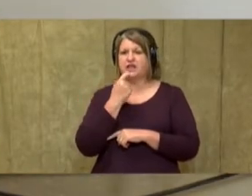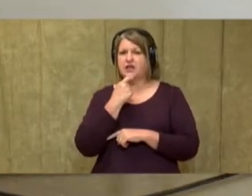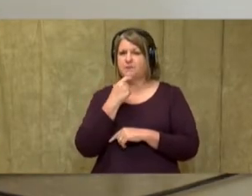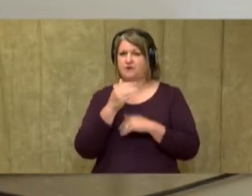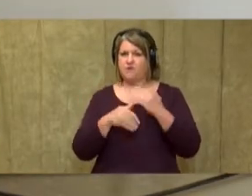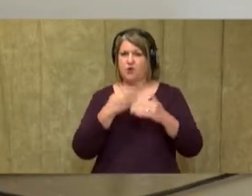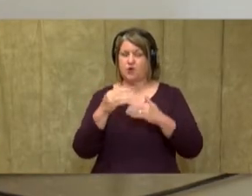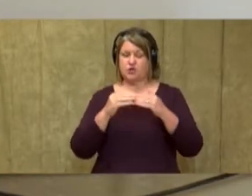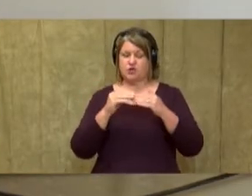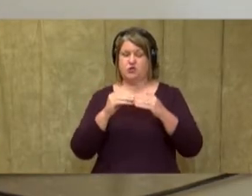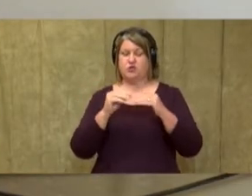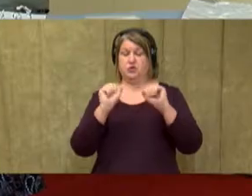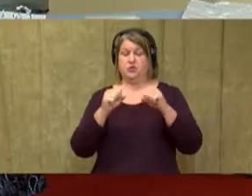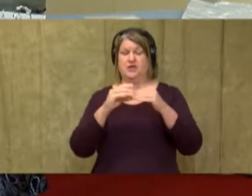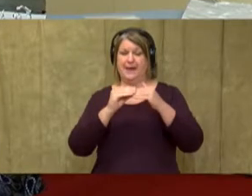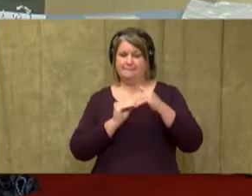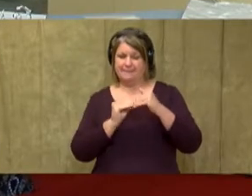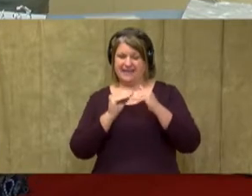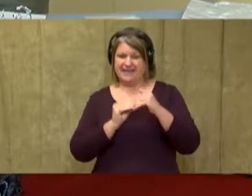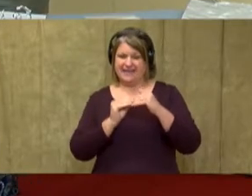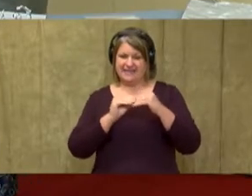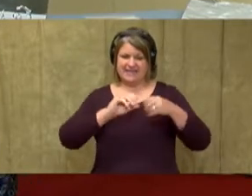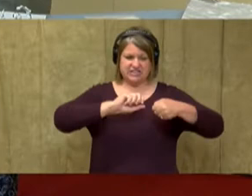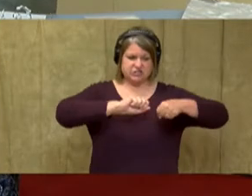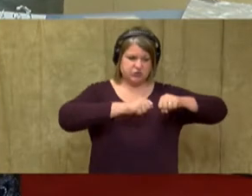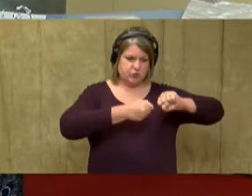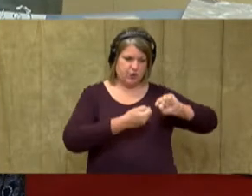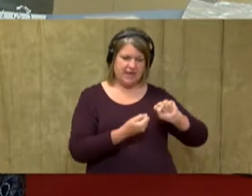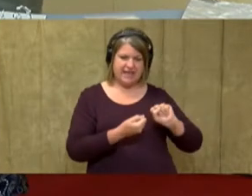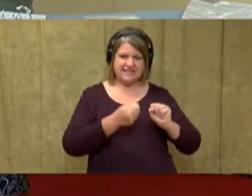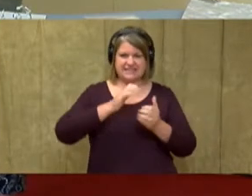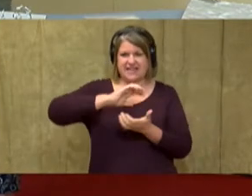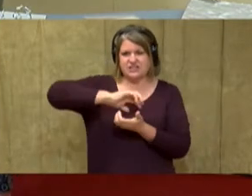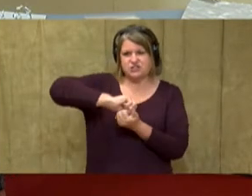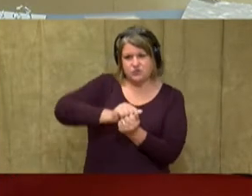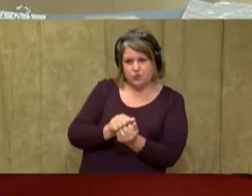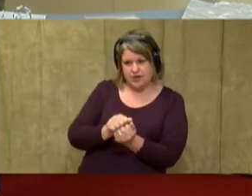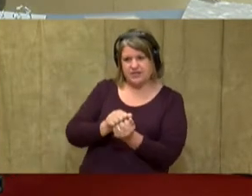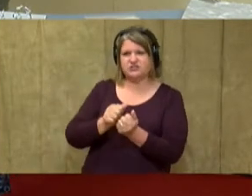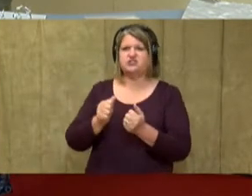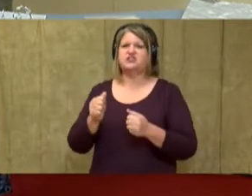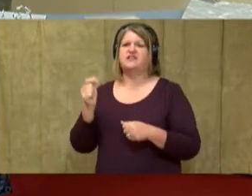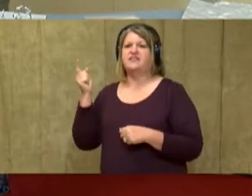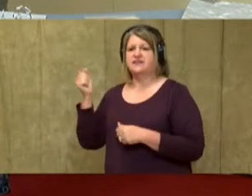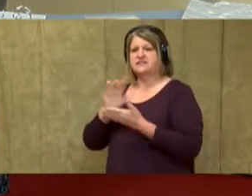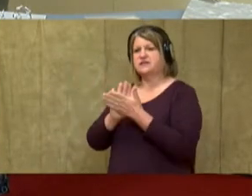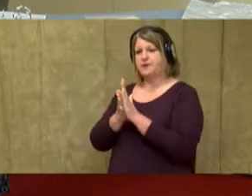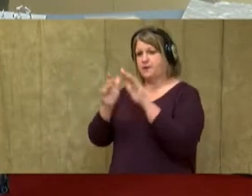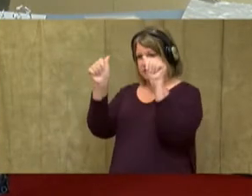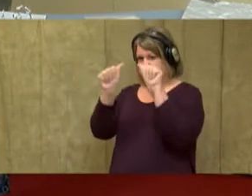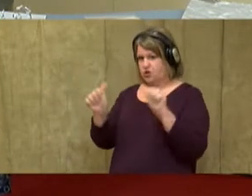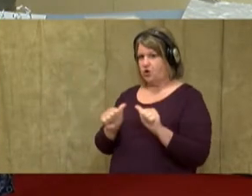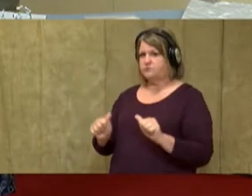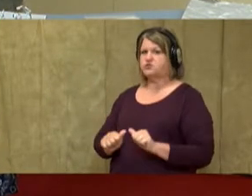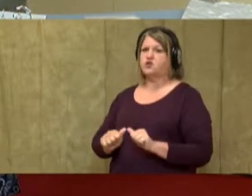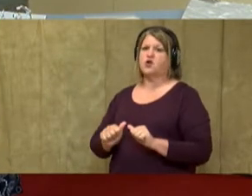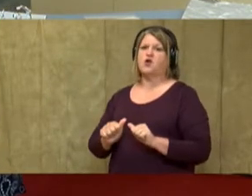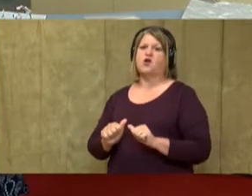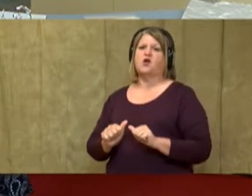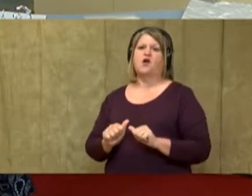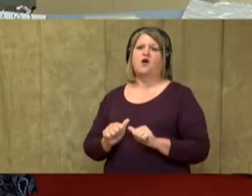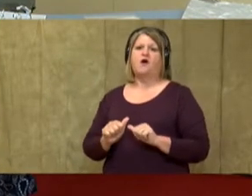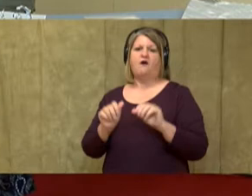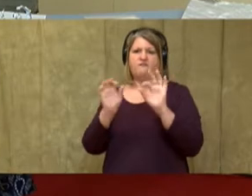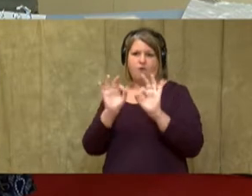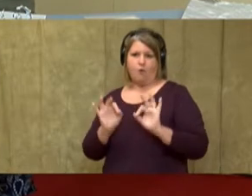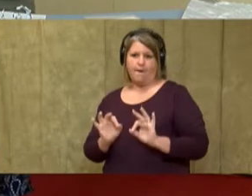of bend and twist and squish this medium into a sculpture or into a form. And there's lots